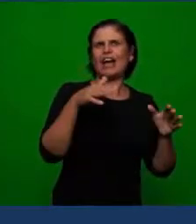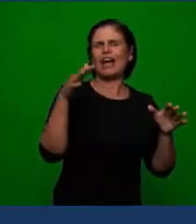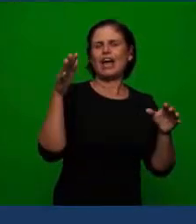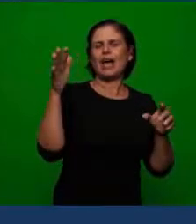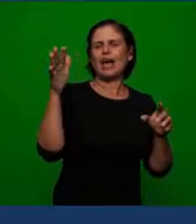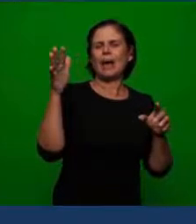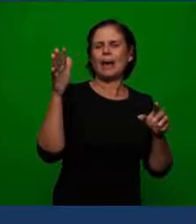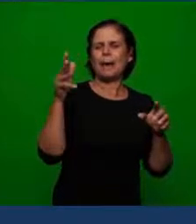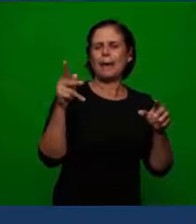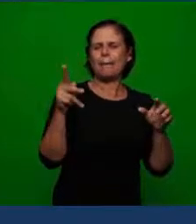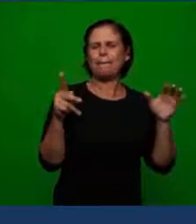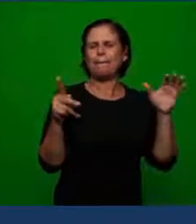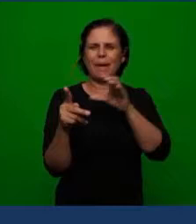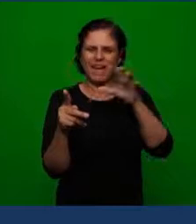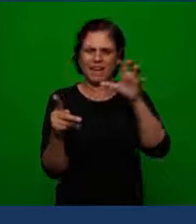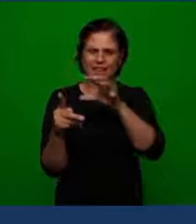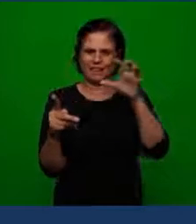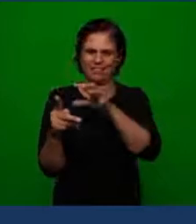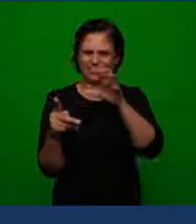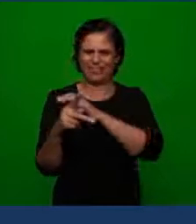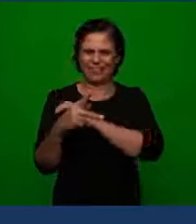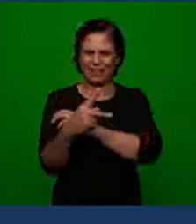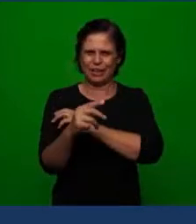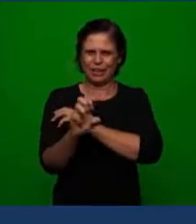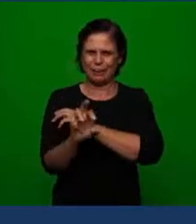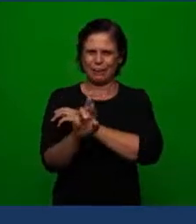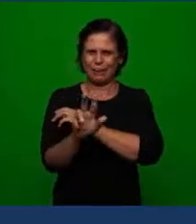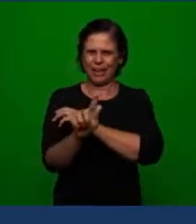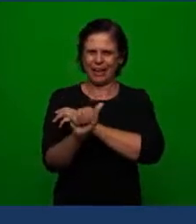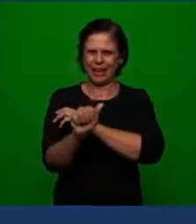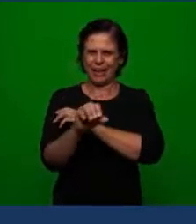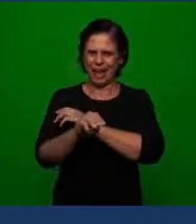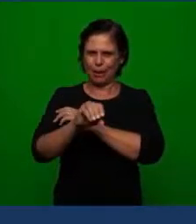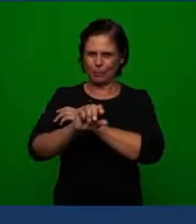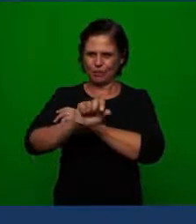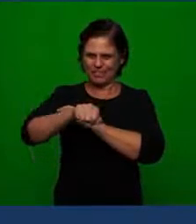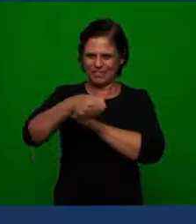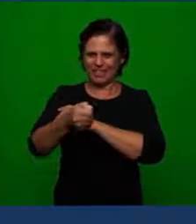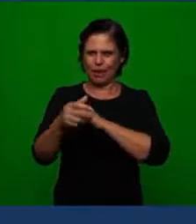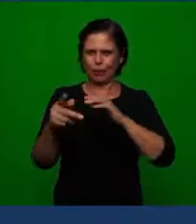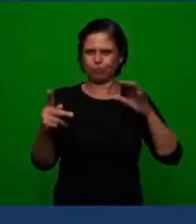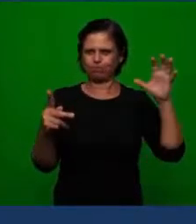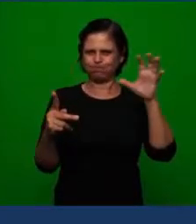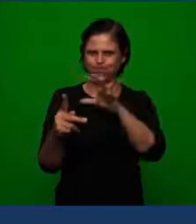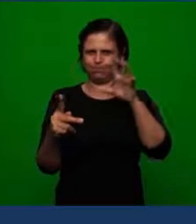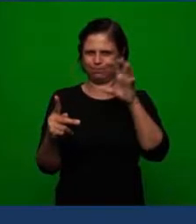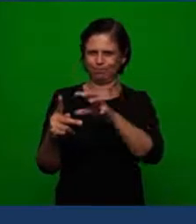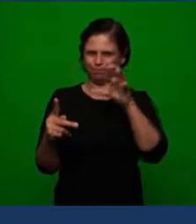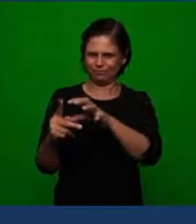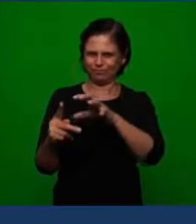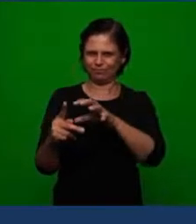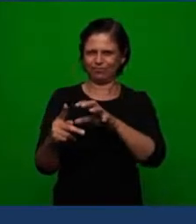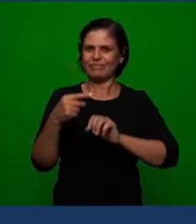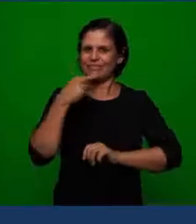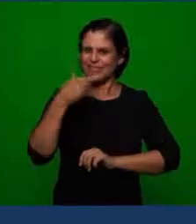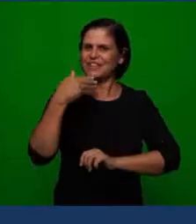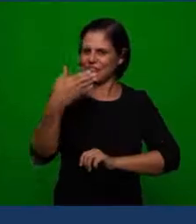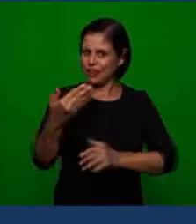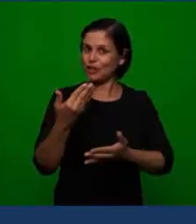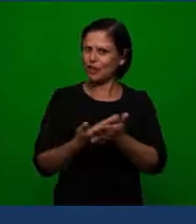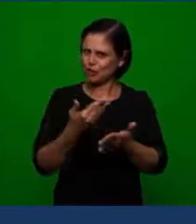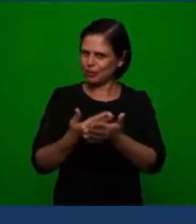of Pergamos which is the third church so we're going to make a comparison bring to the teaching